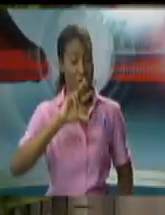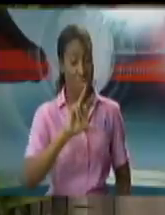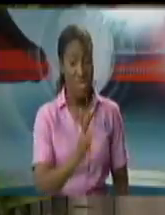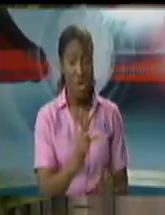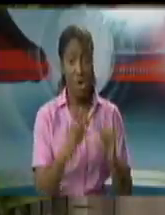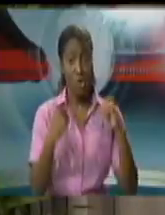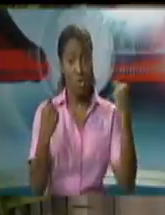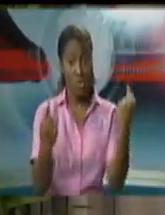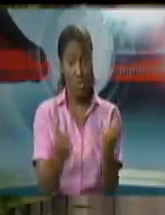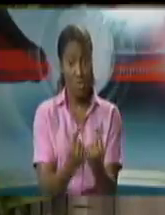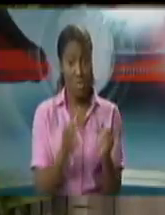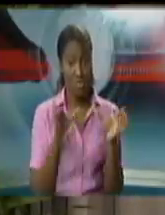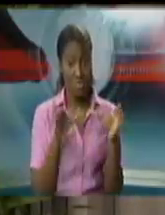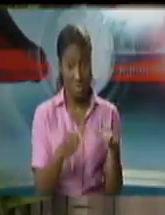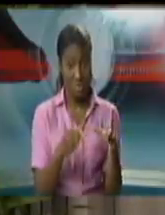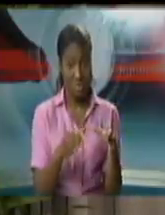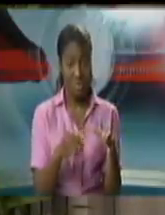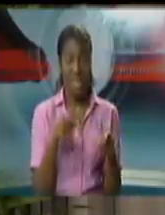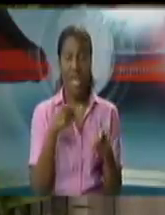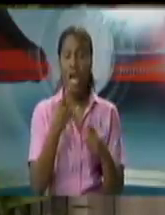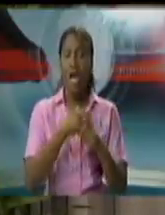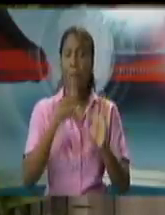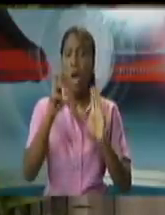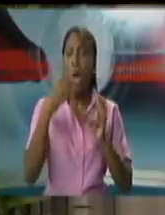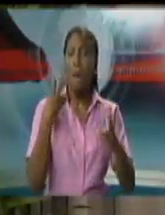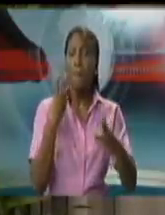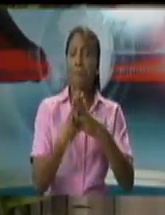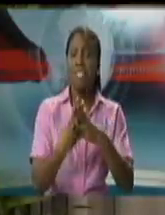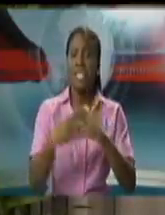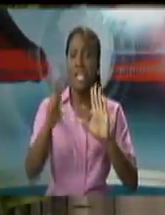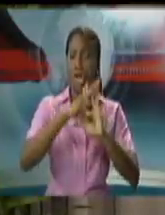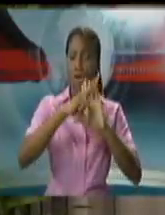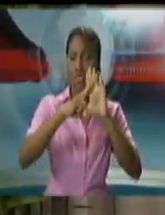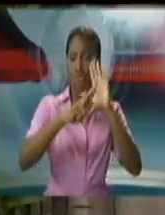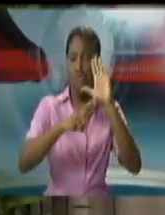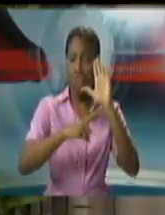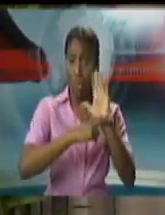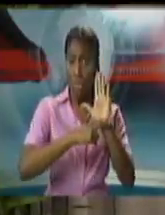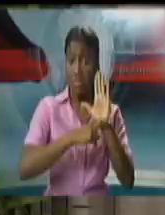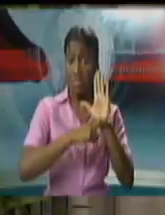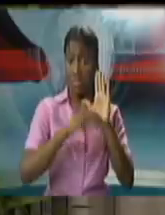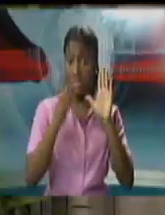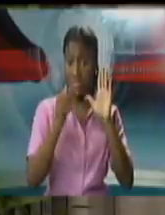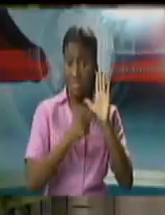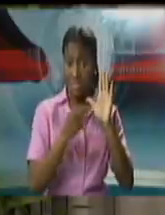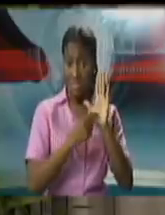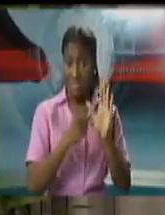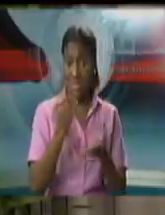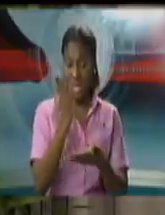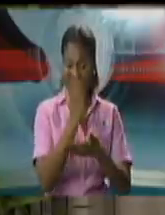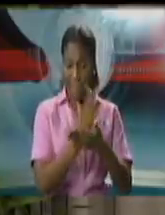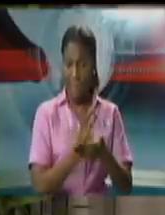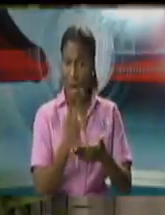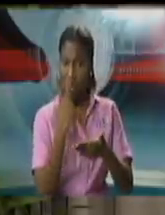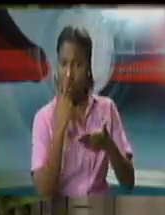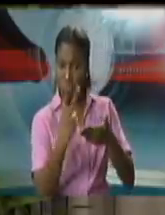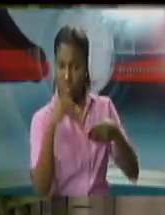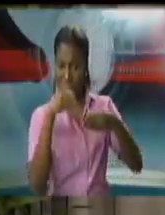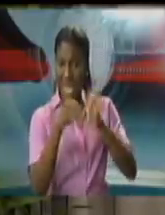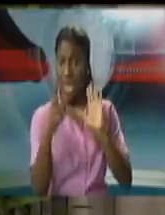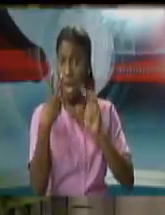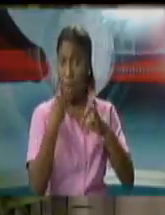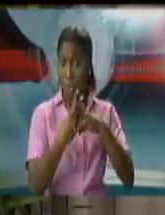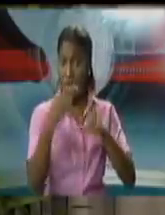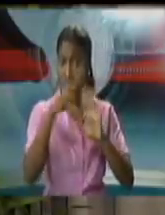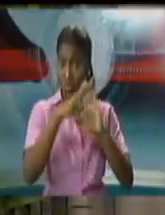which exists under the prison's rules. The prison's rules Section 285 and 285A allow for the